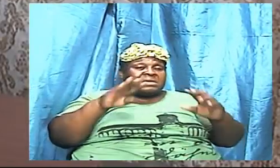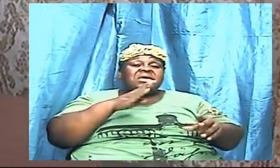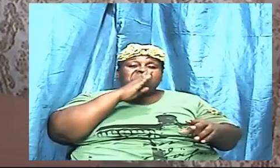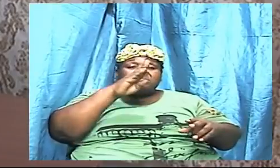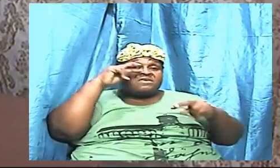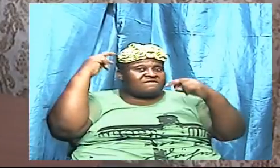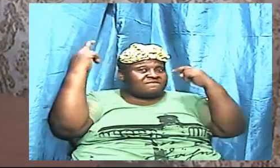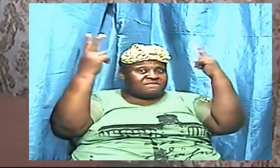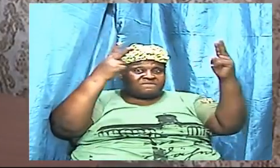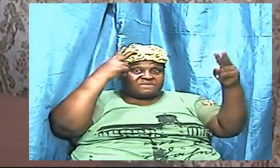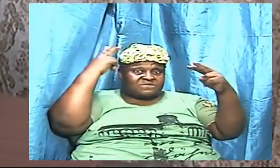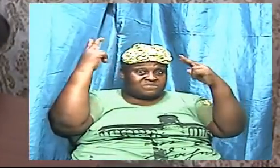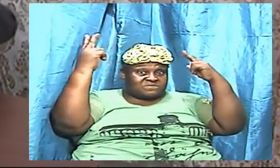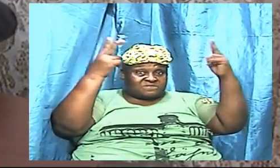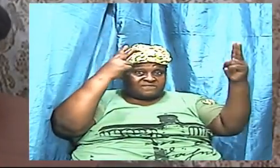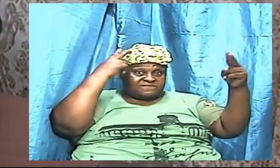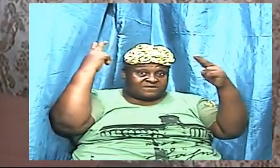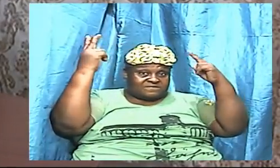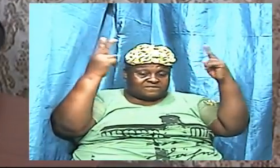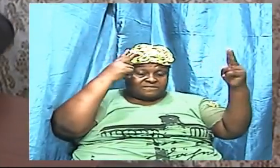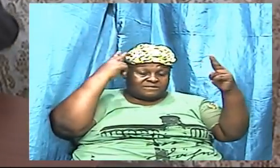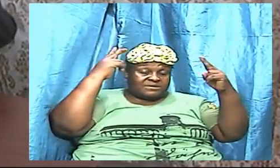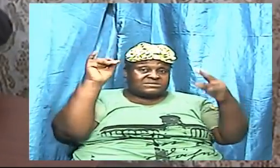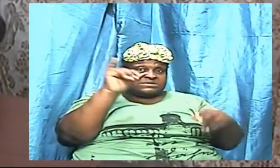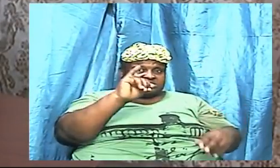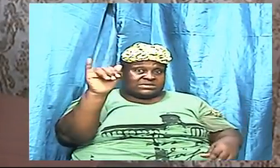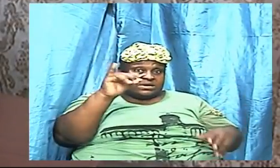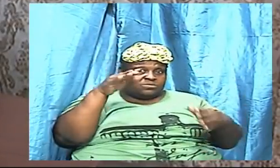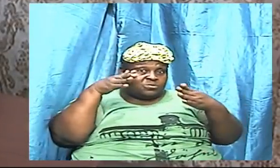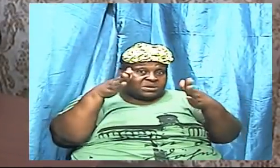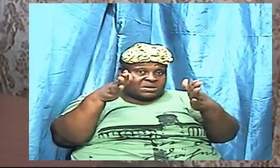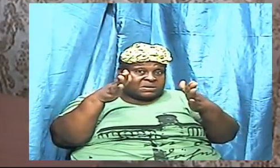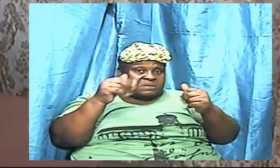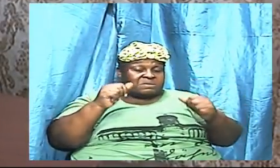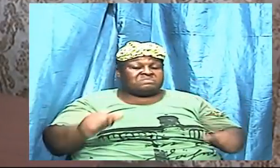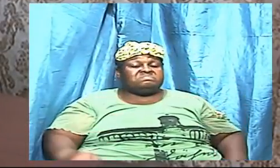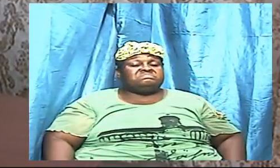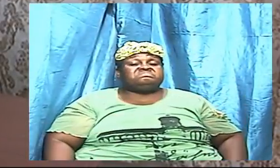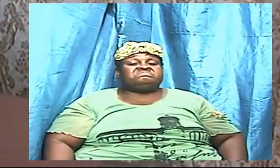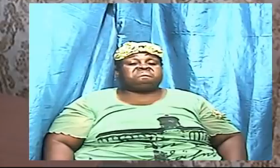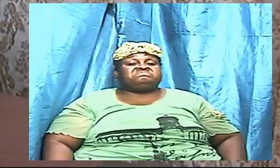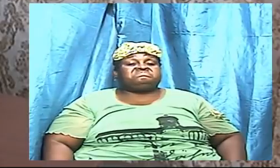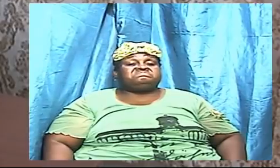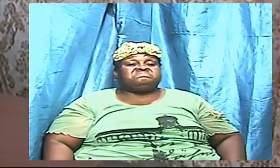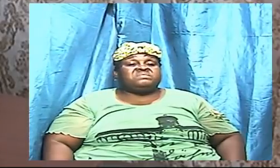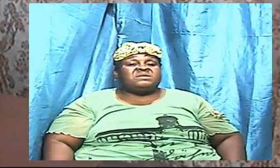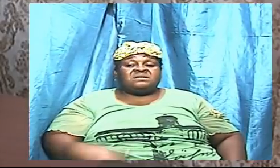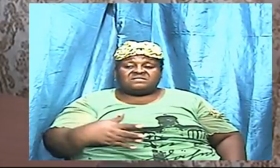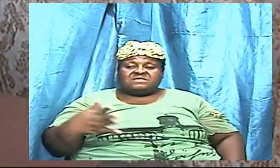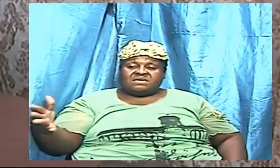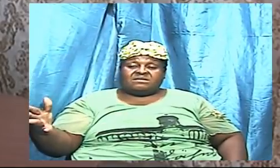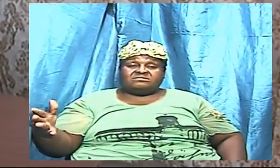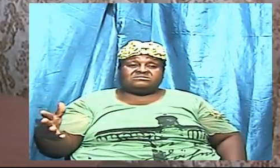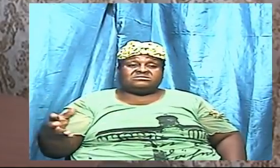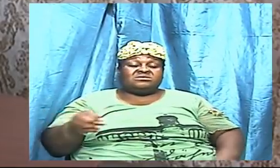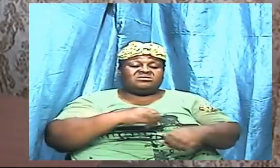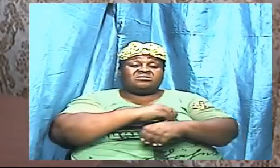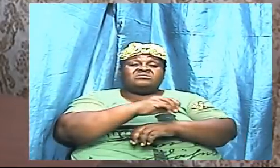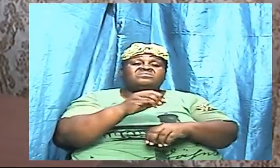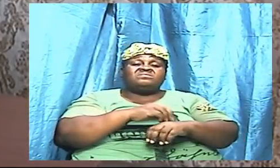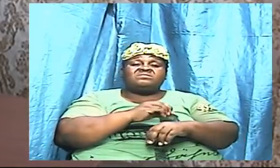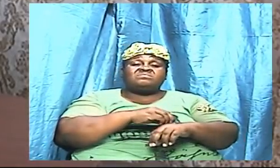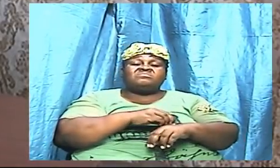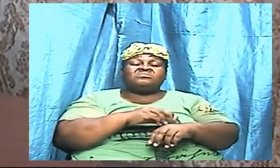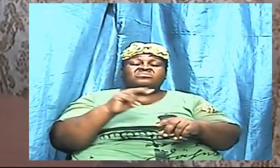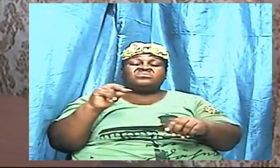the things that we normally succumb to we are going to find that